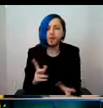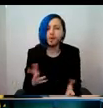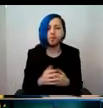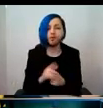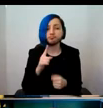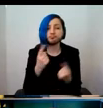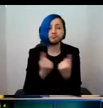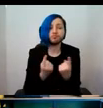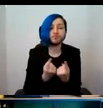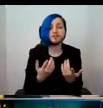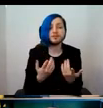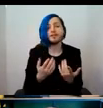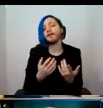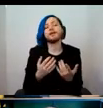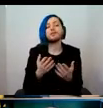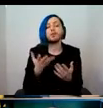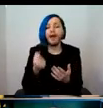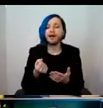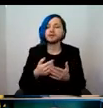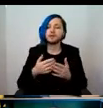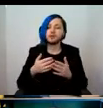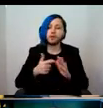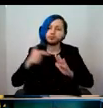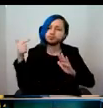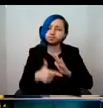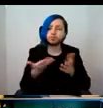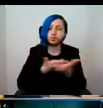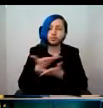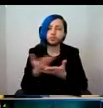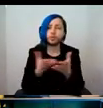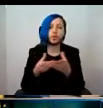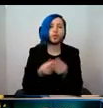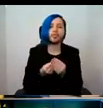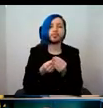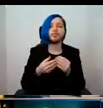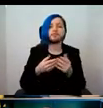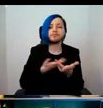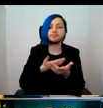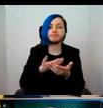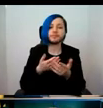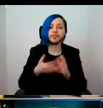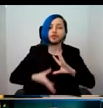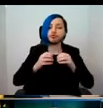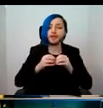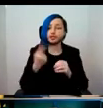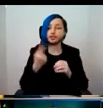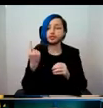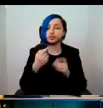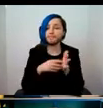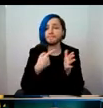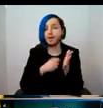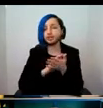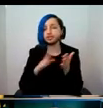had extensive detailed discussions with the creators, Marshmallow Laser Feast, and they were extremely engaged. I have to